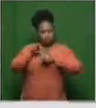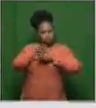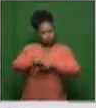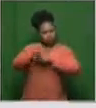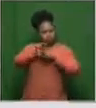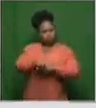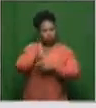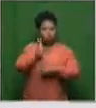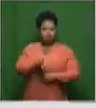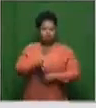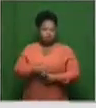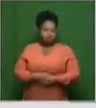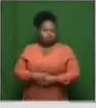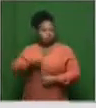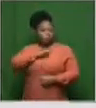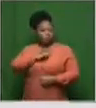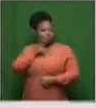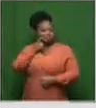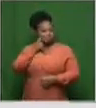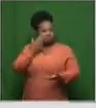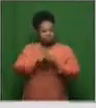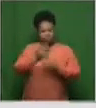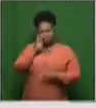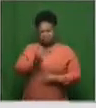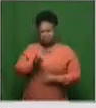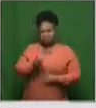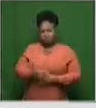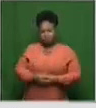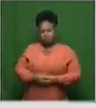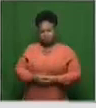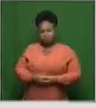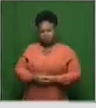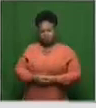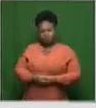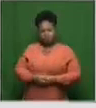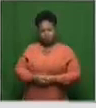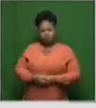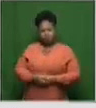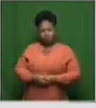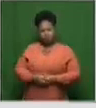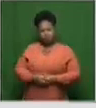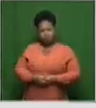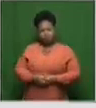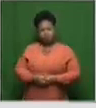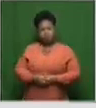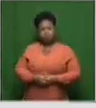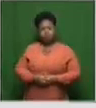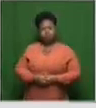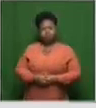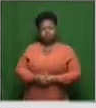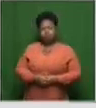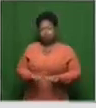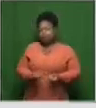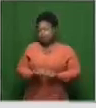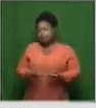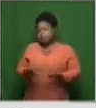so that we're able to see once we roll the general collation, no longer